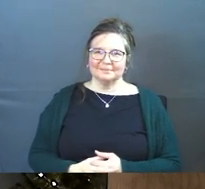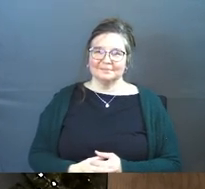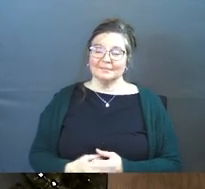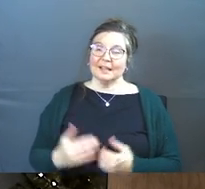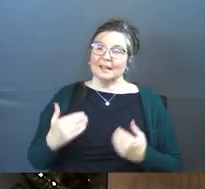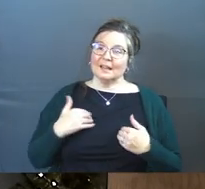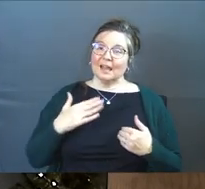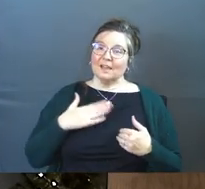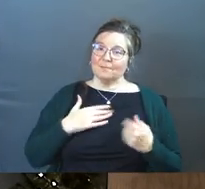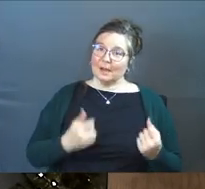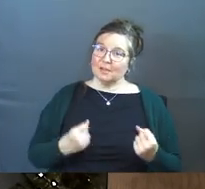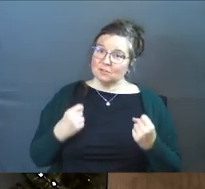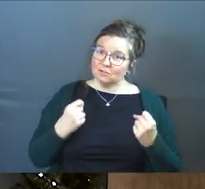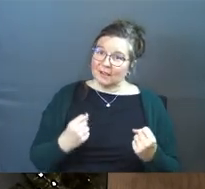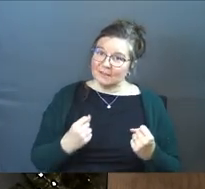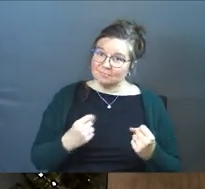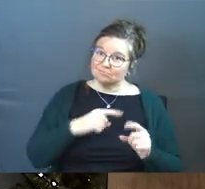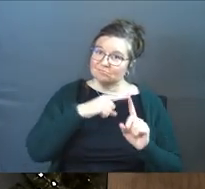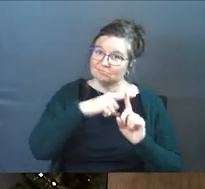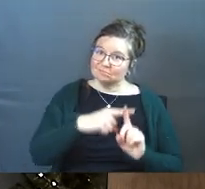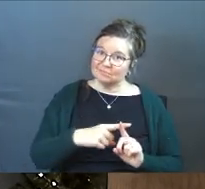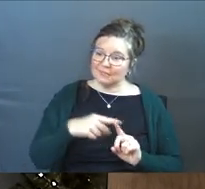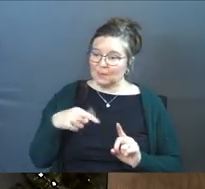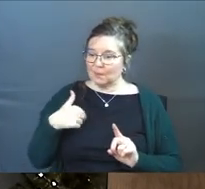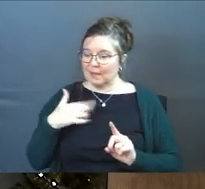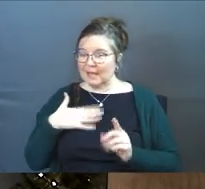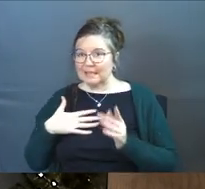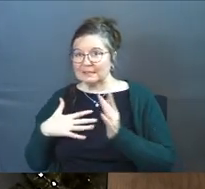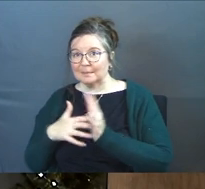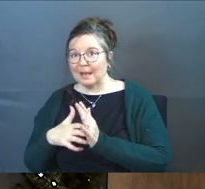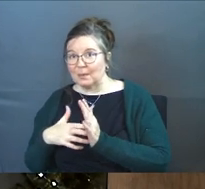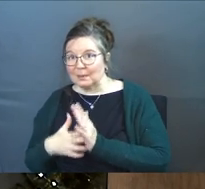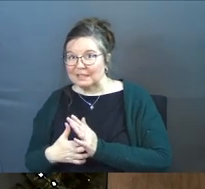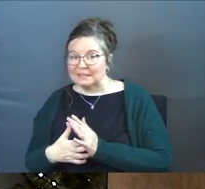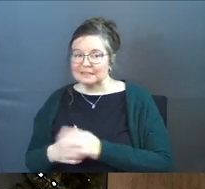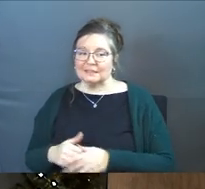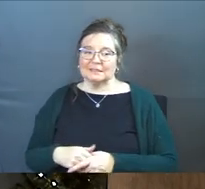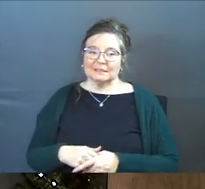They have my strengths. This one has my weaknesses.